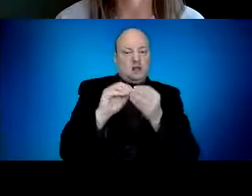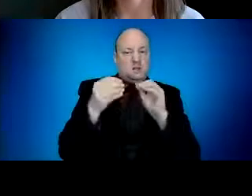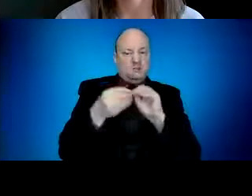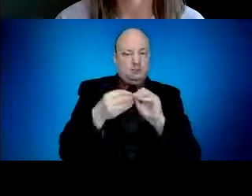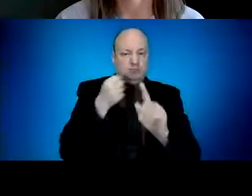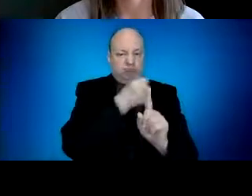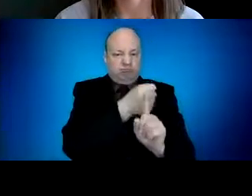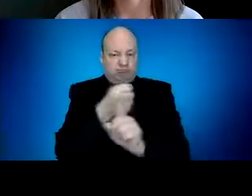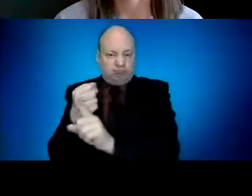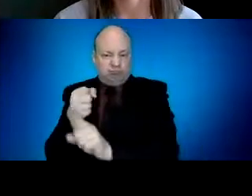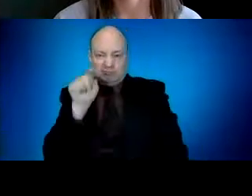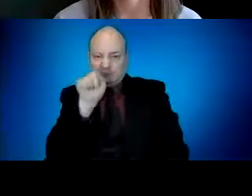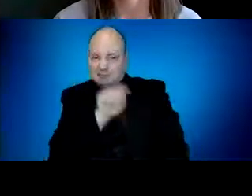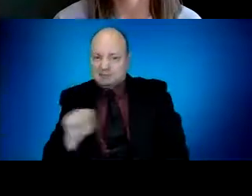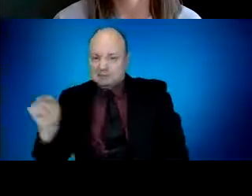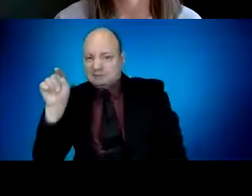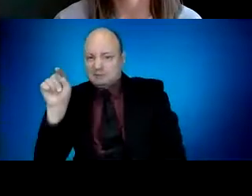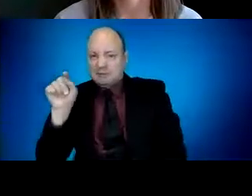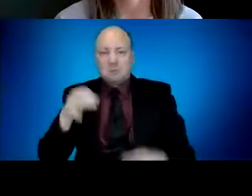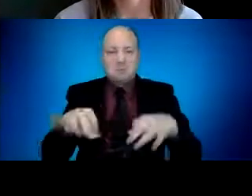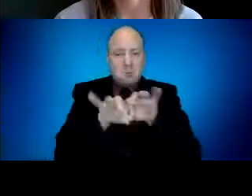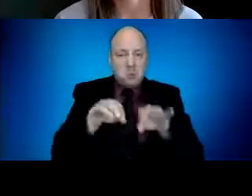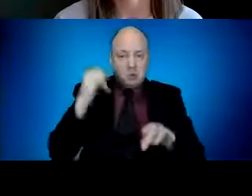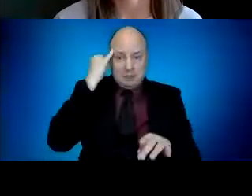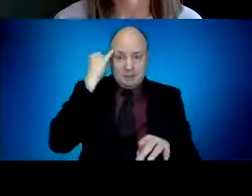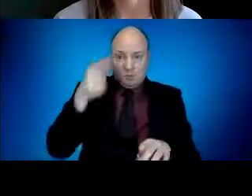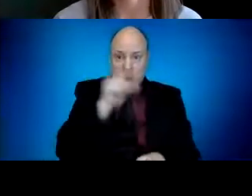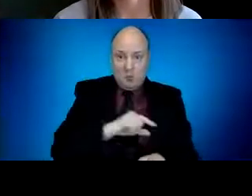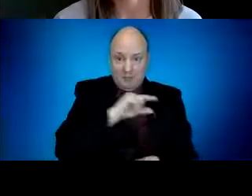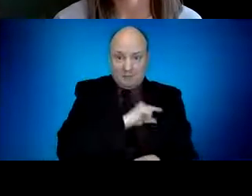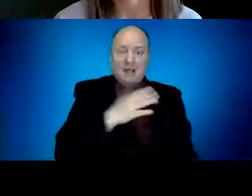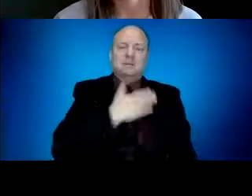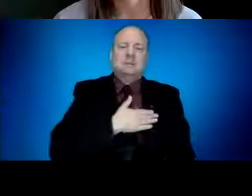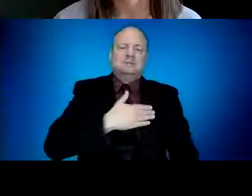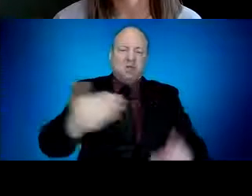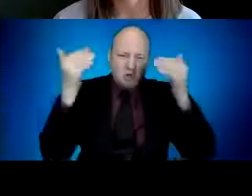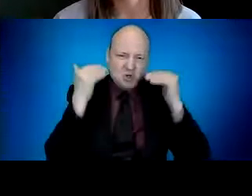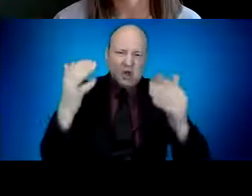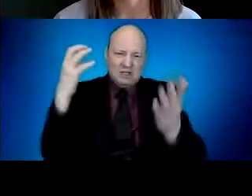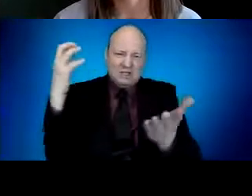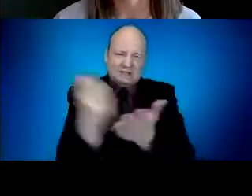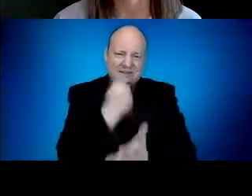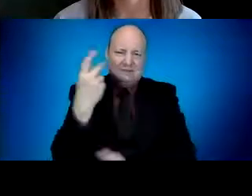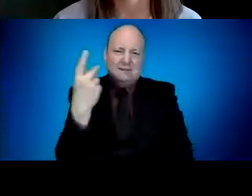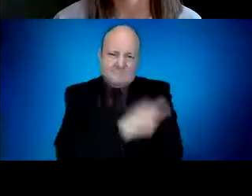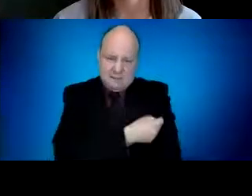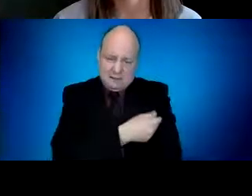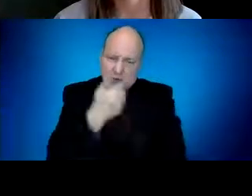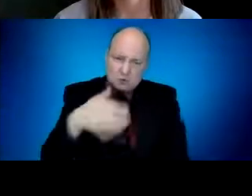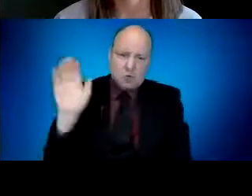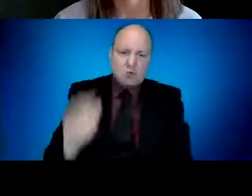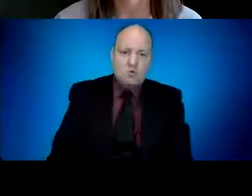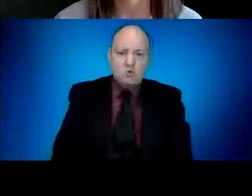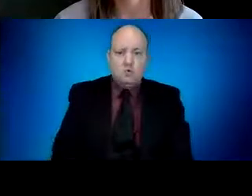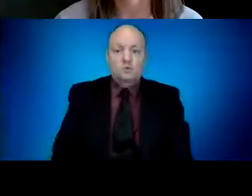vaccinated when it's our turn. Getting vaccinated is a way to keep ourselves, our families, and our communities safe from the virus. Once enough people